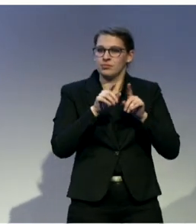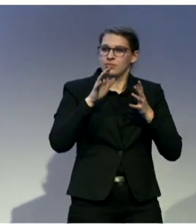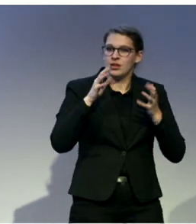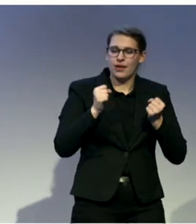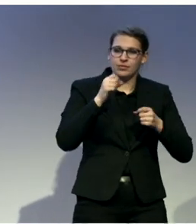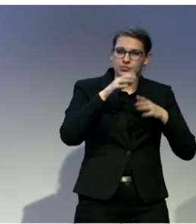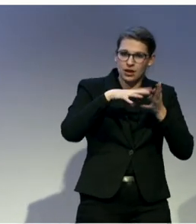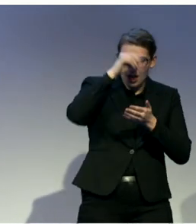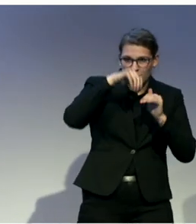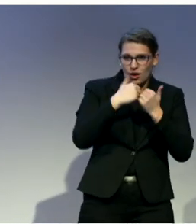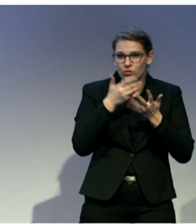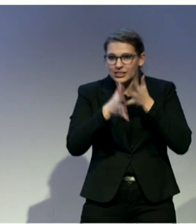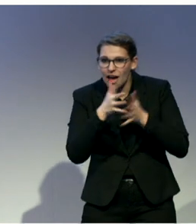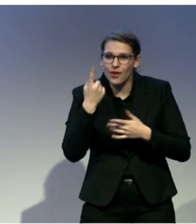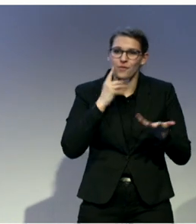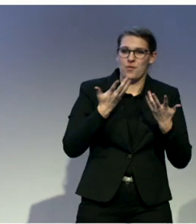kids choir.